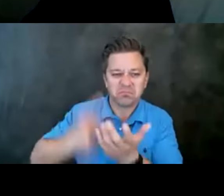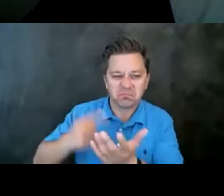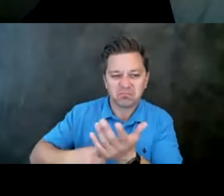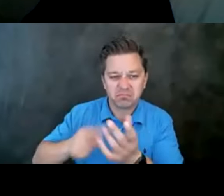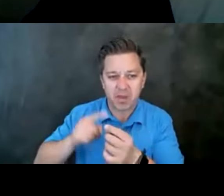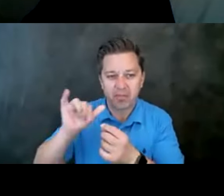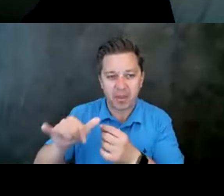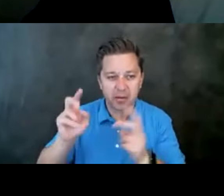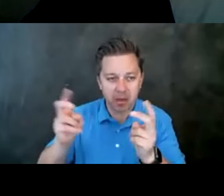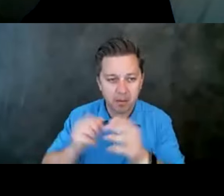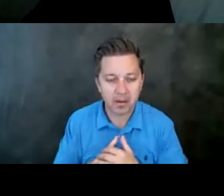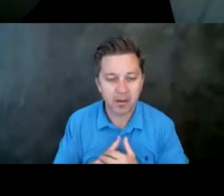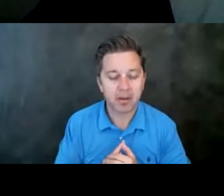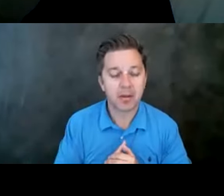um,